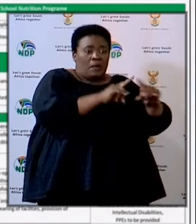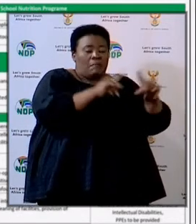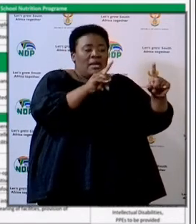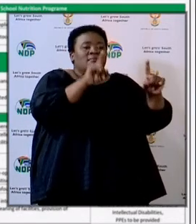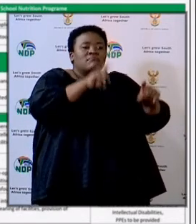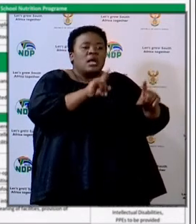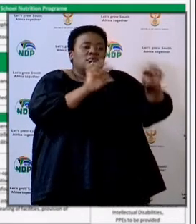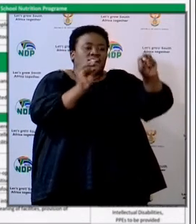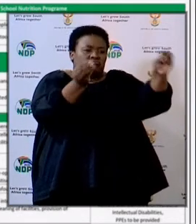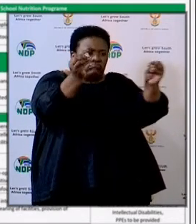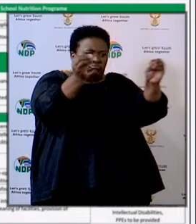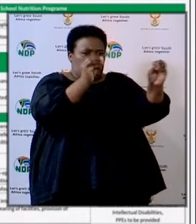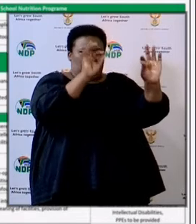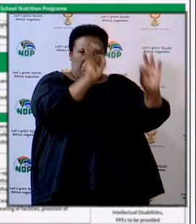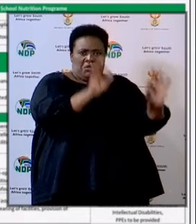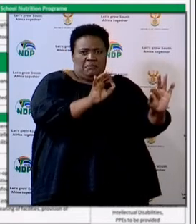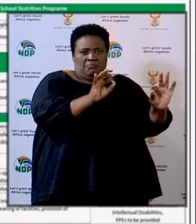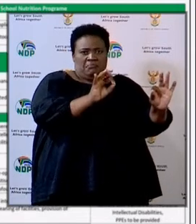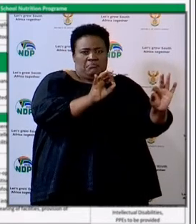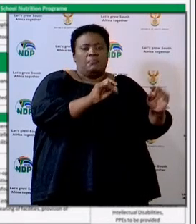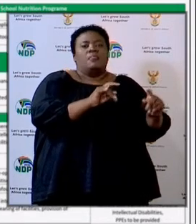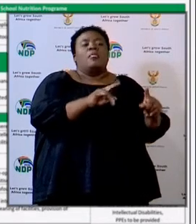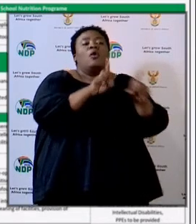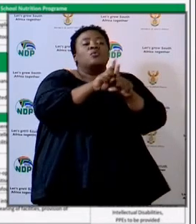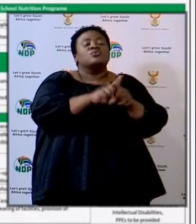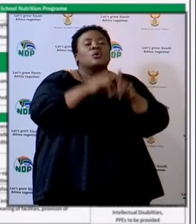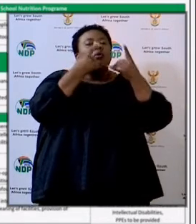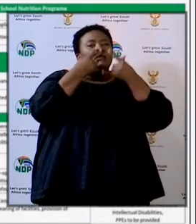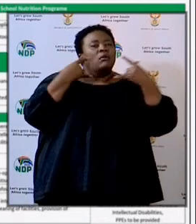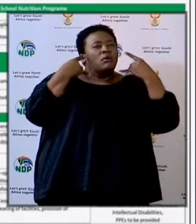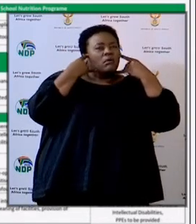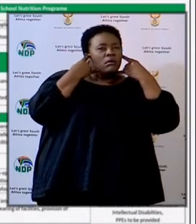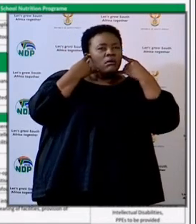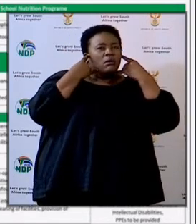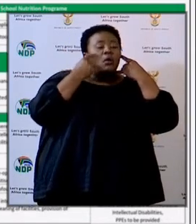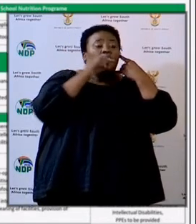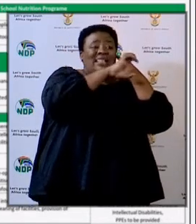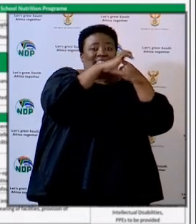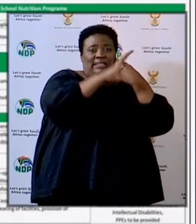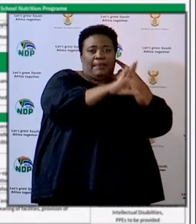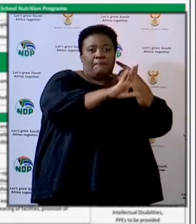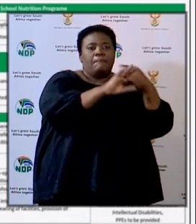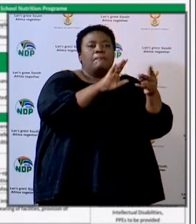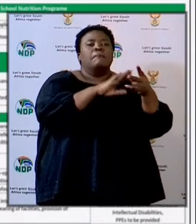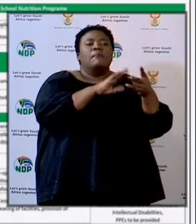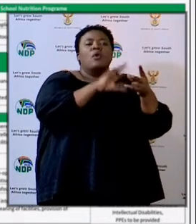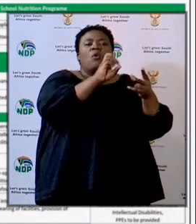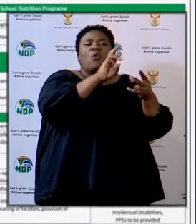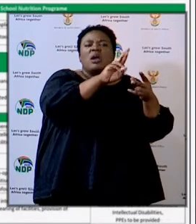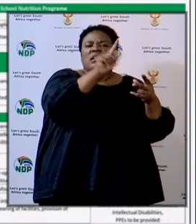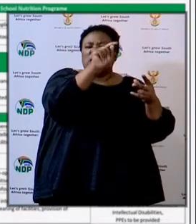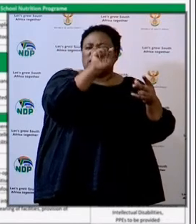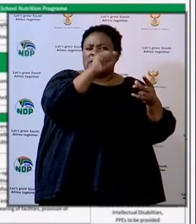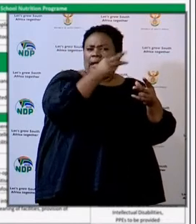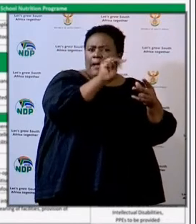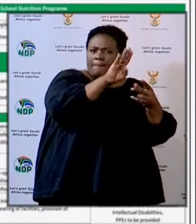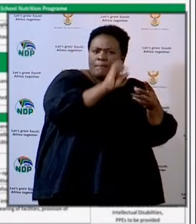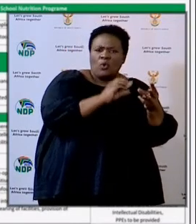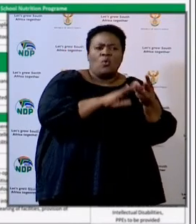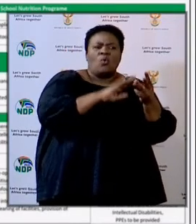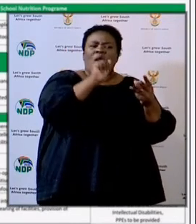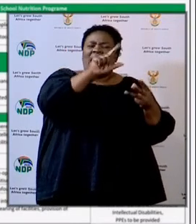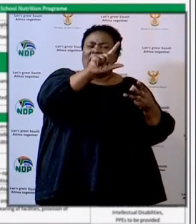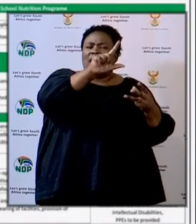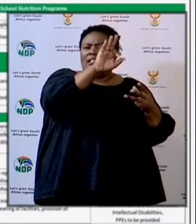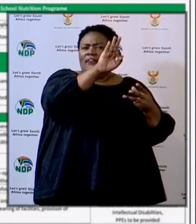the provision of masks in the Eastern Cape, particularly in Overtambo, in Alfred and Zoe, and